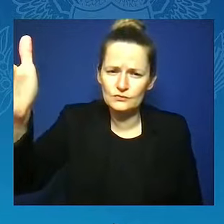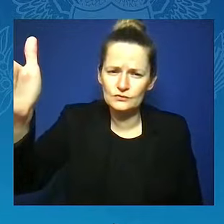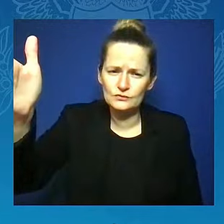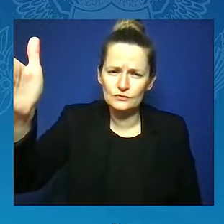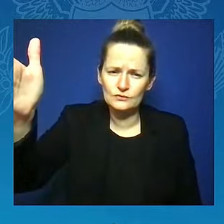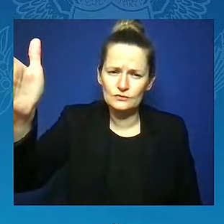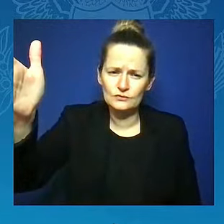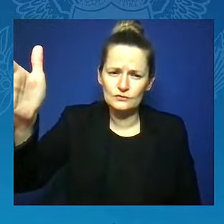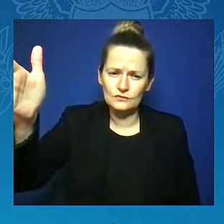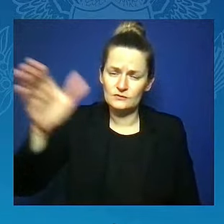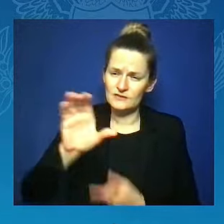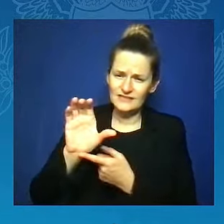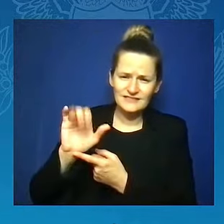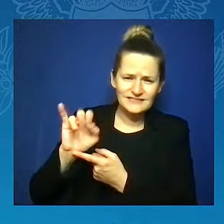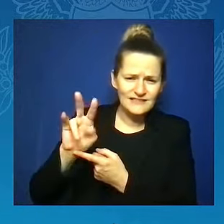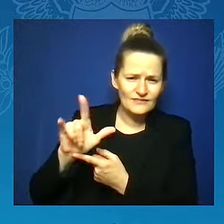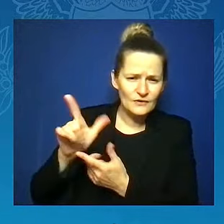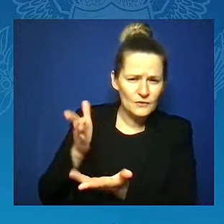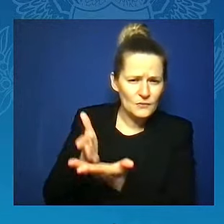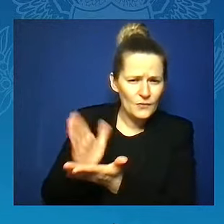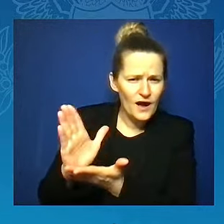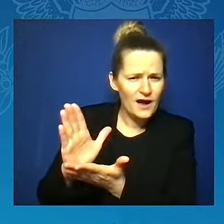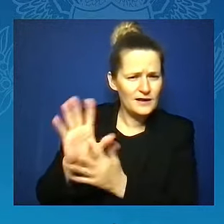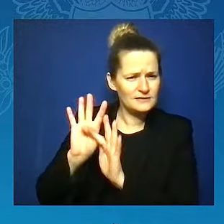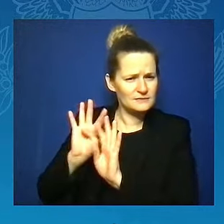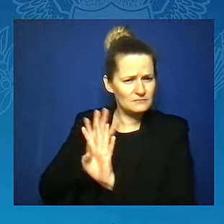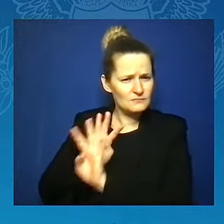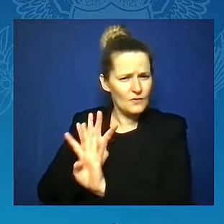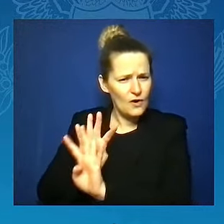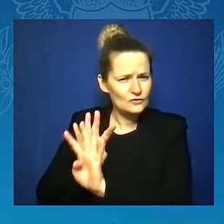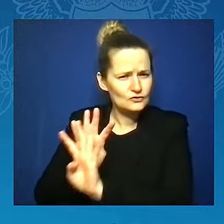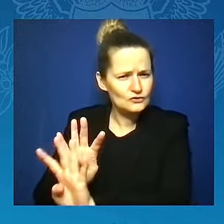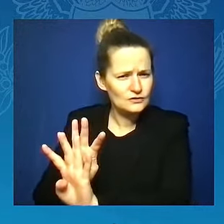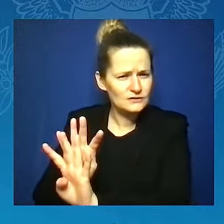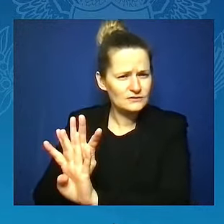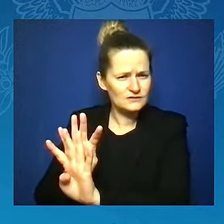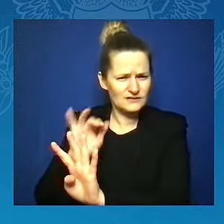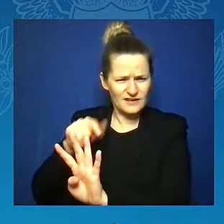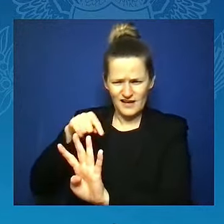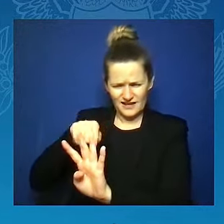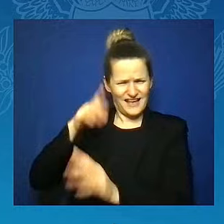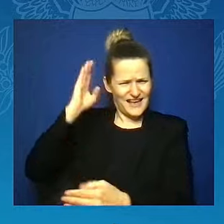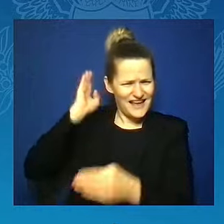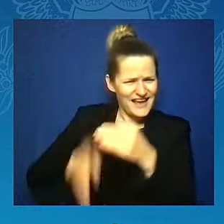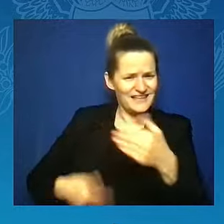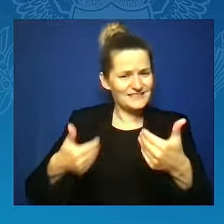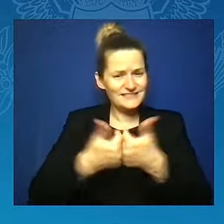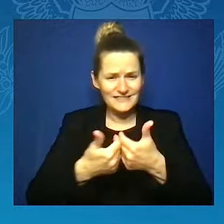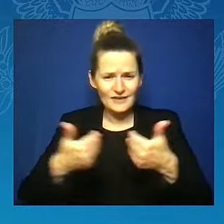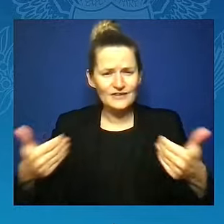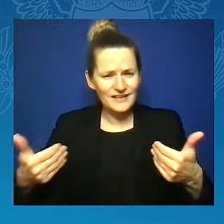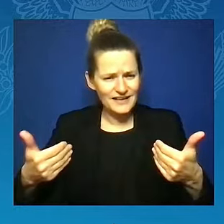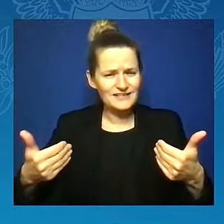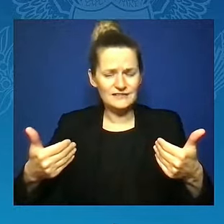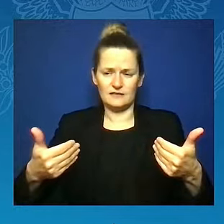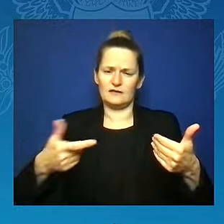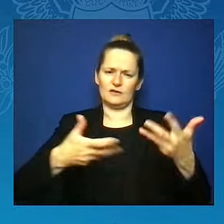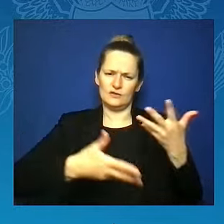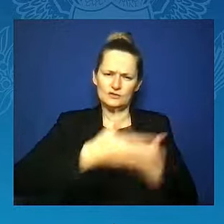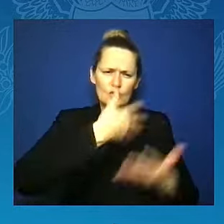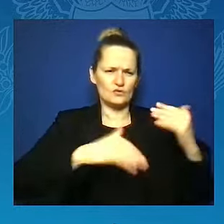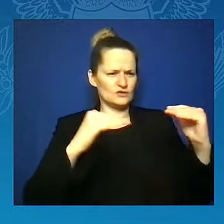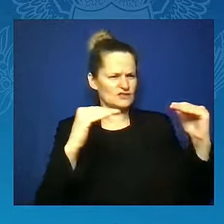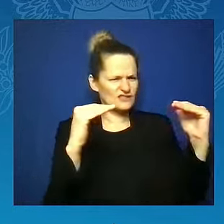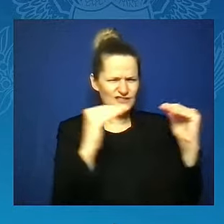and an end to segregation. For more than 50 years, you have worked with the March of Dimes